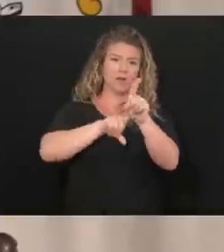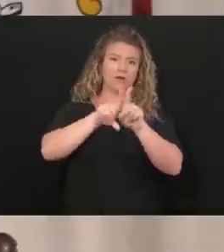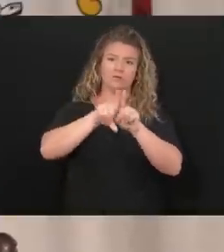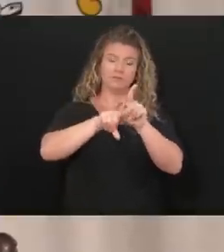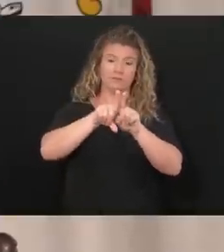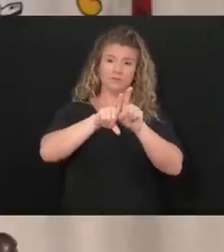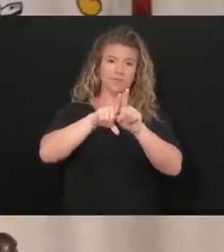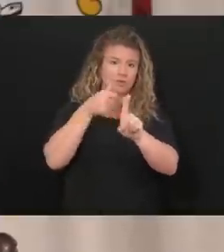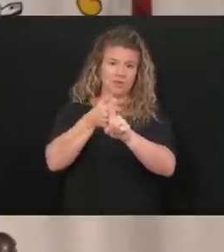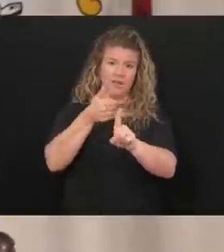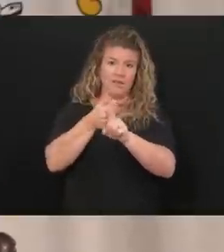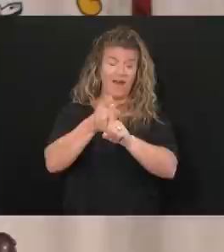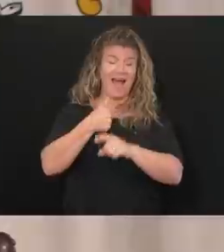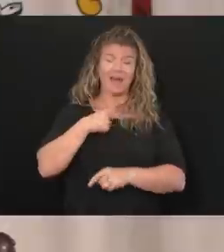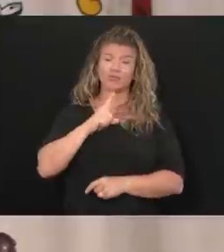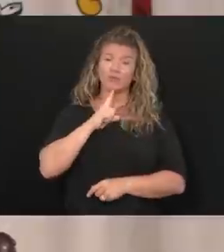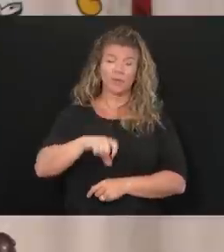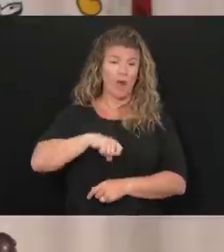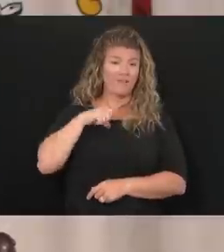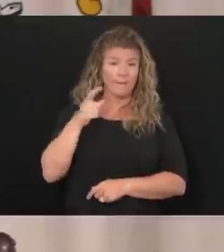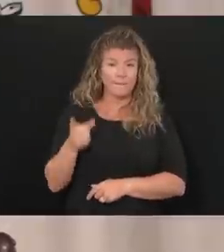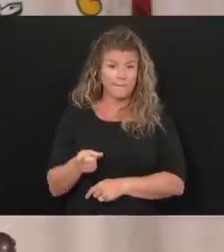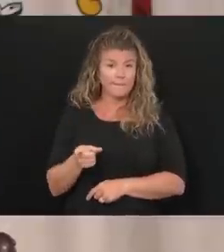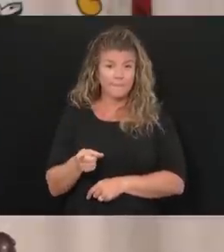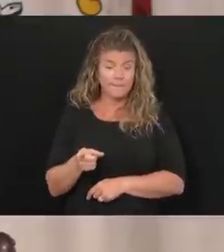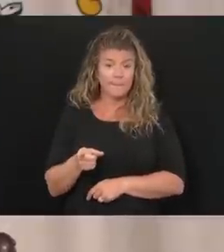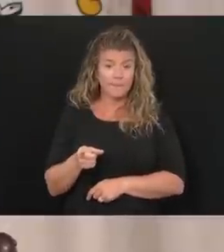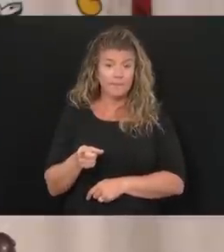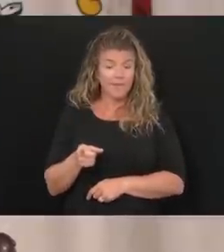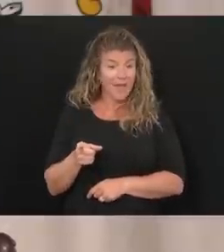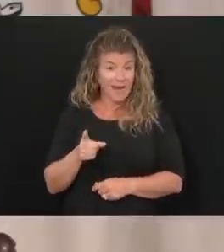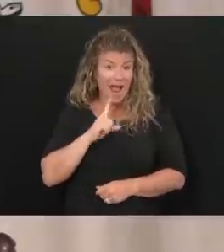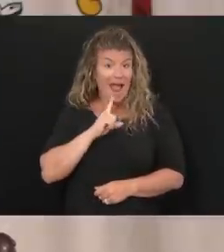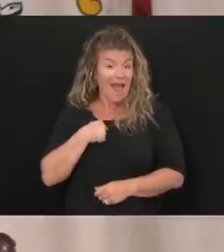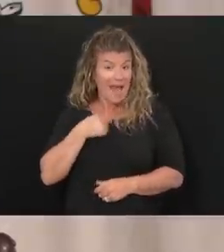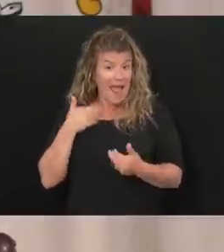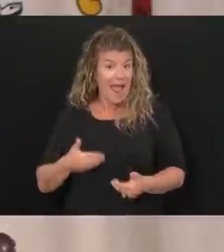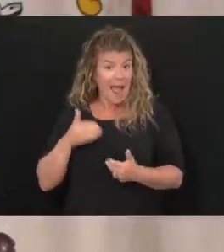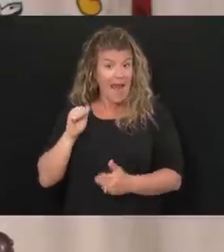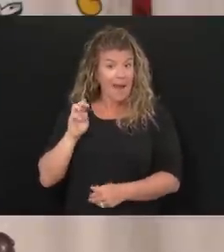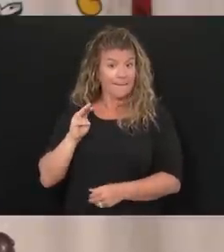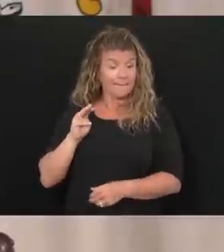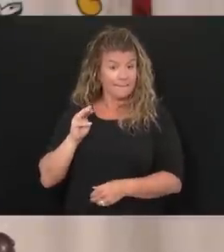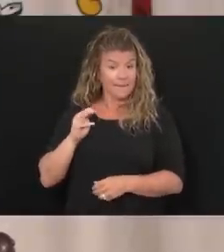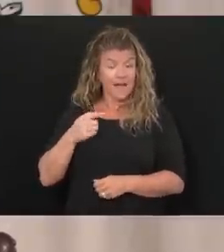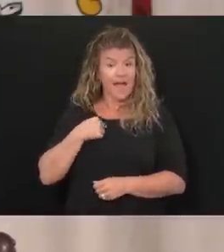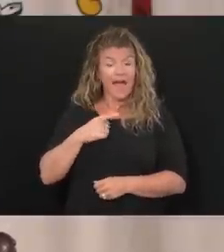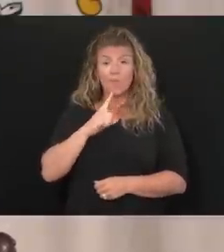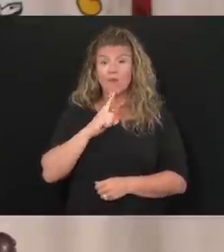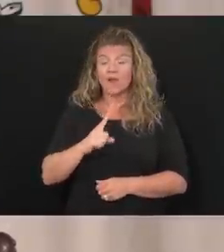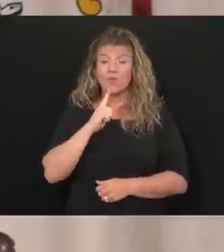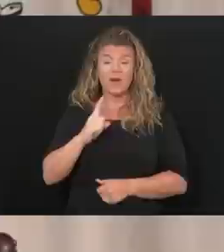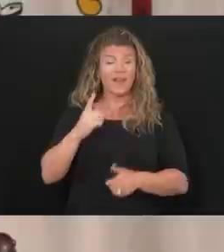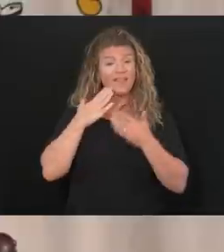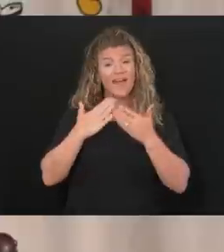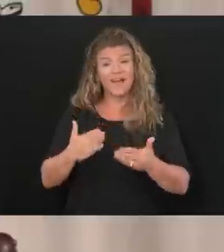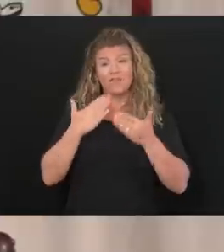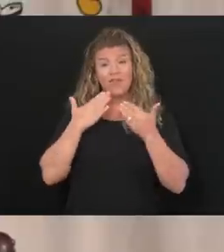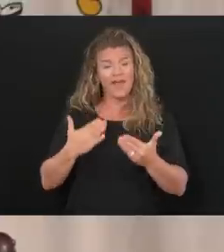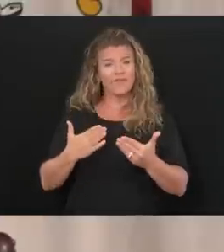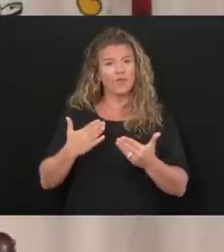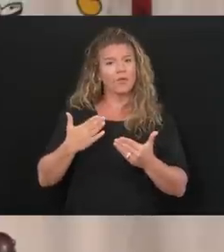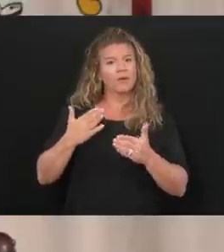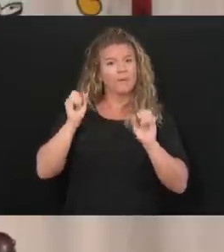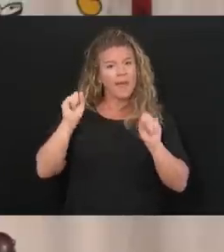I told him I was really, really proud of him, and I am, and I'm really, really thankful for the call